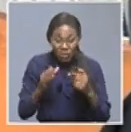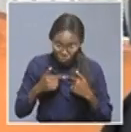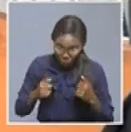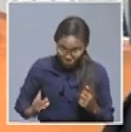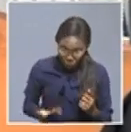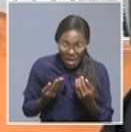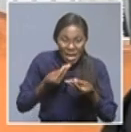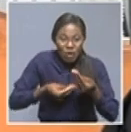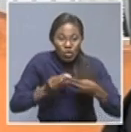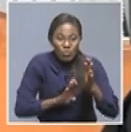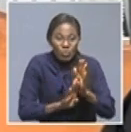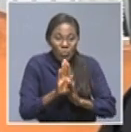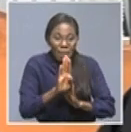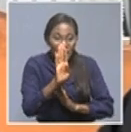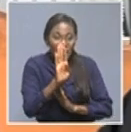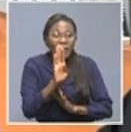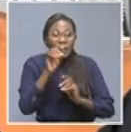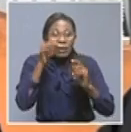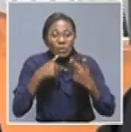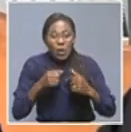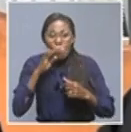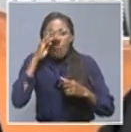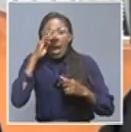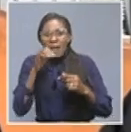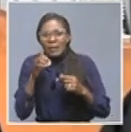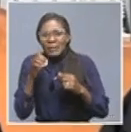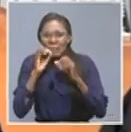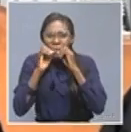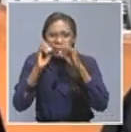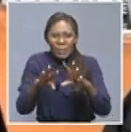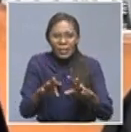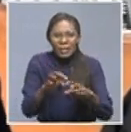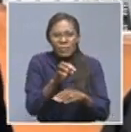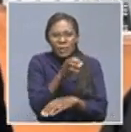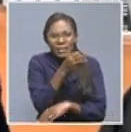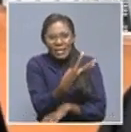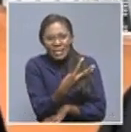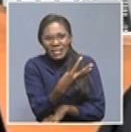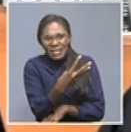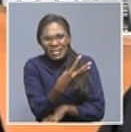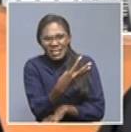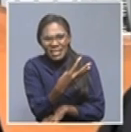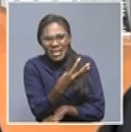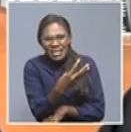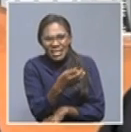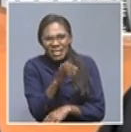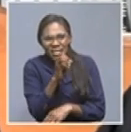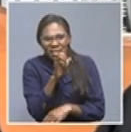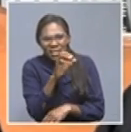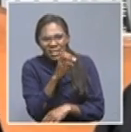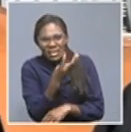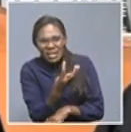are proud to announce that you will start now with the on the 30th of September we shall have the gala dinner